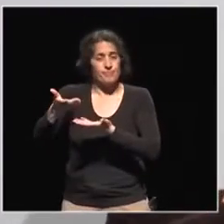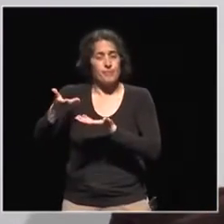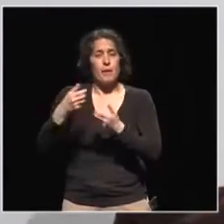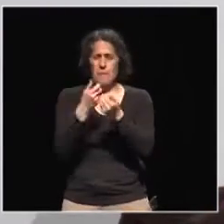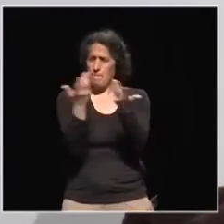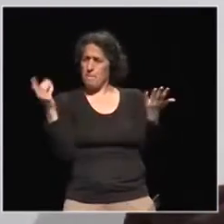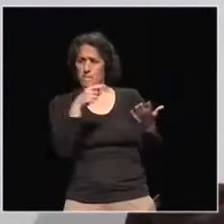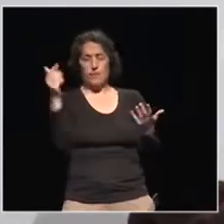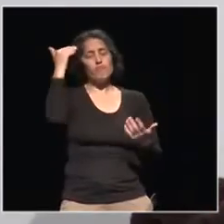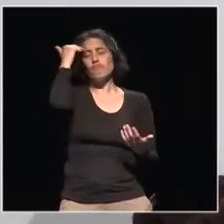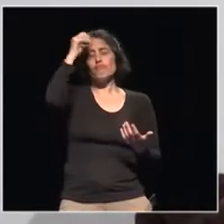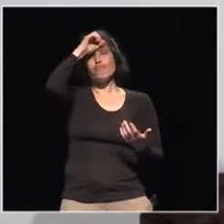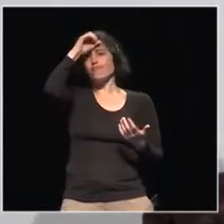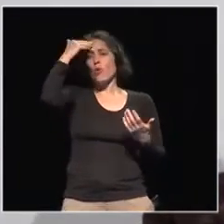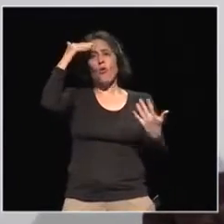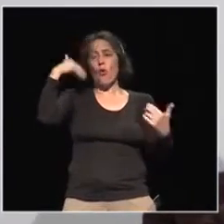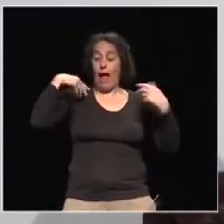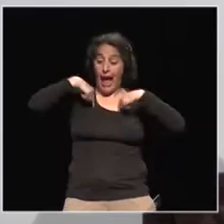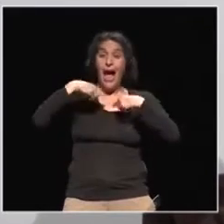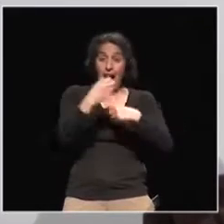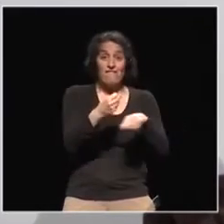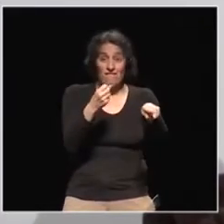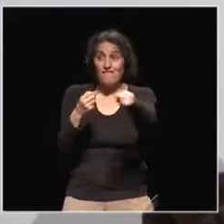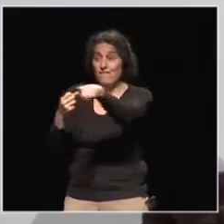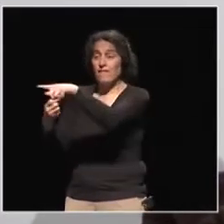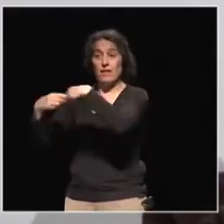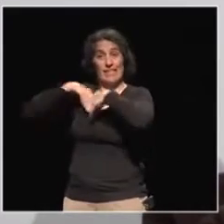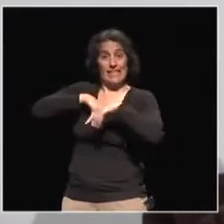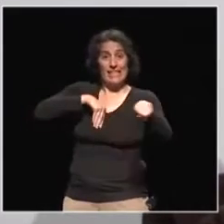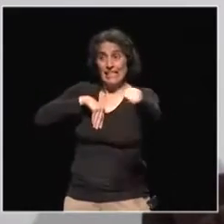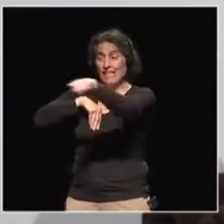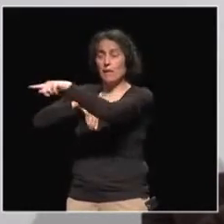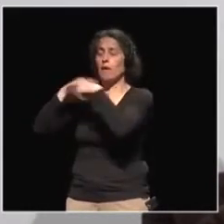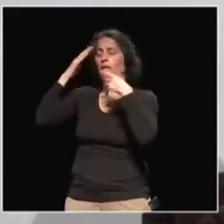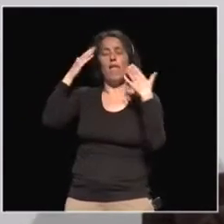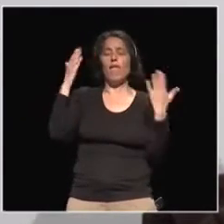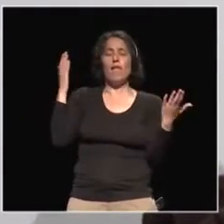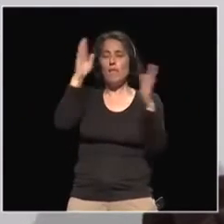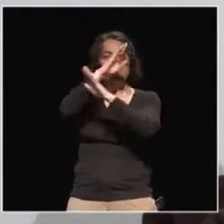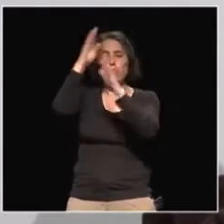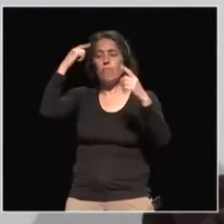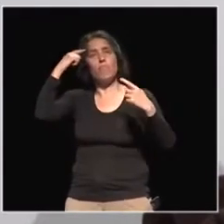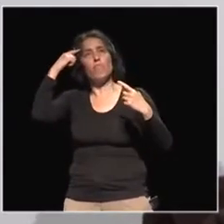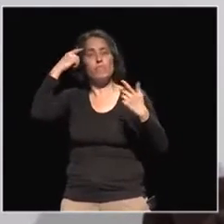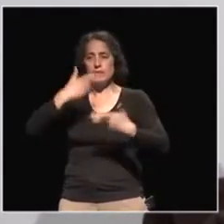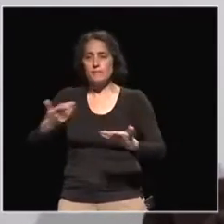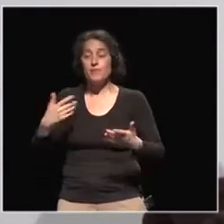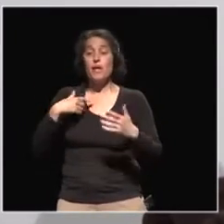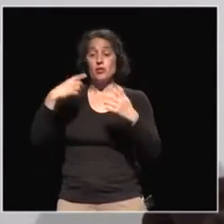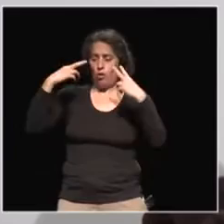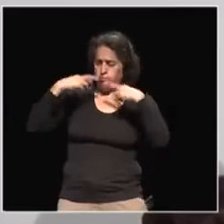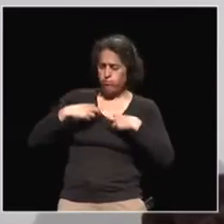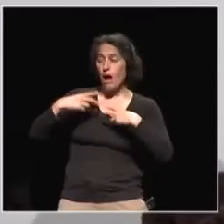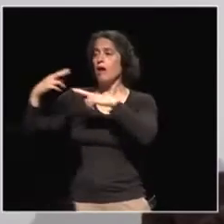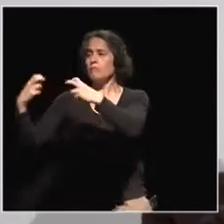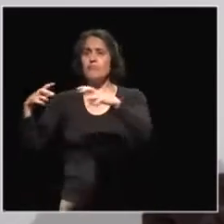the interest, the beauty, the richness of being the global citizenship, and global citizen in the local level at the same time. I